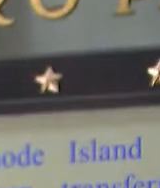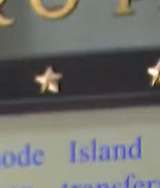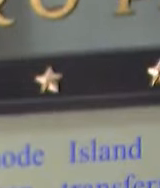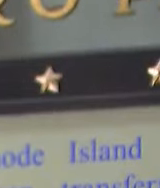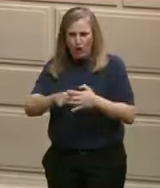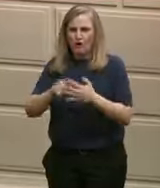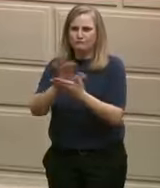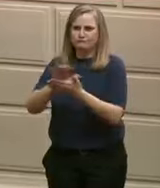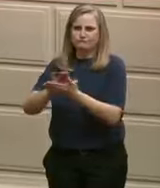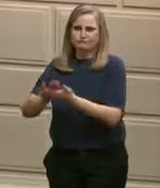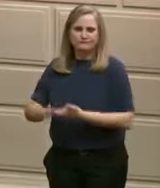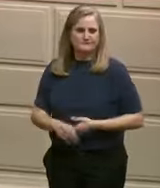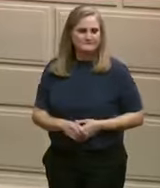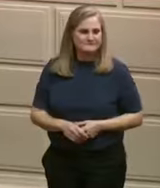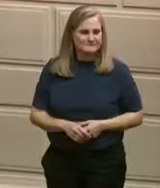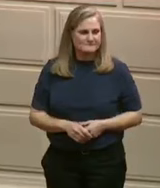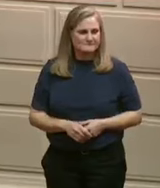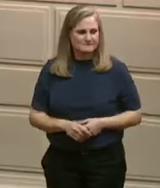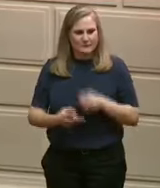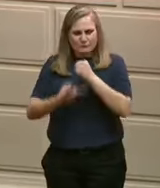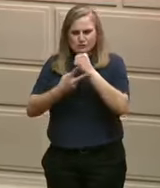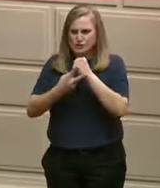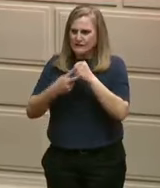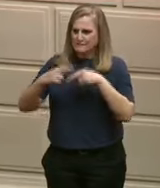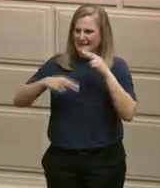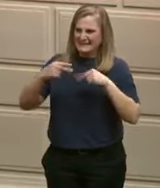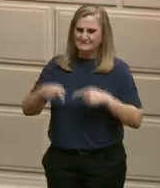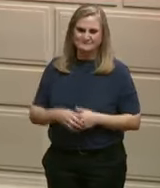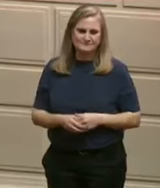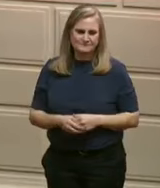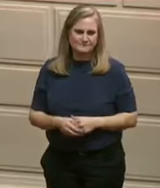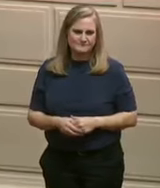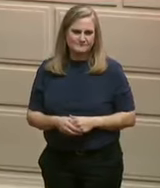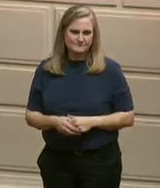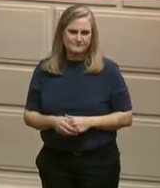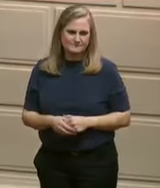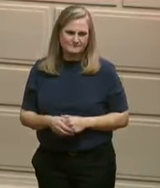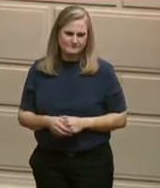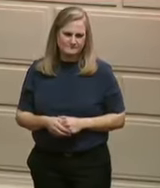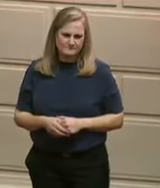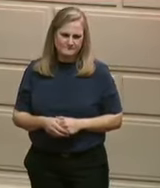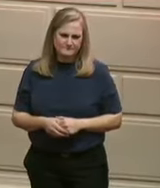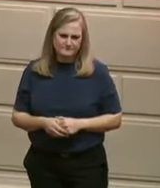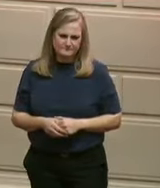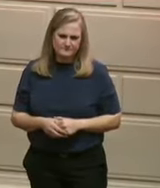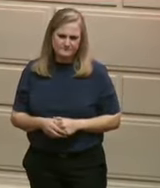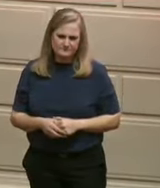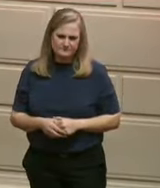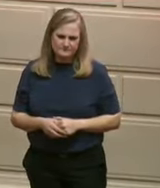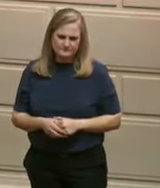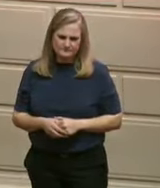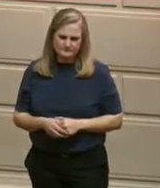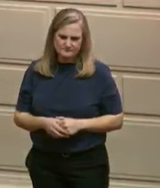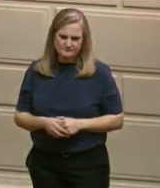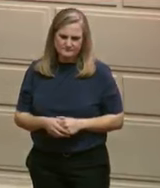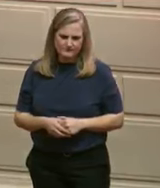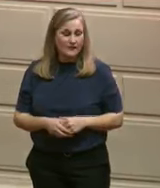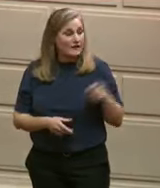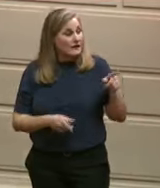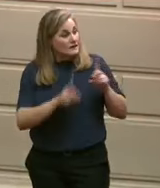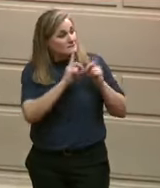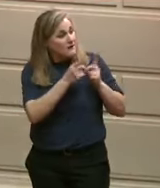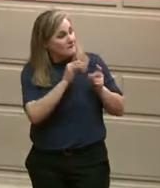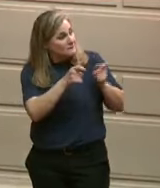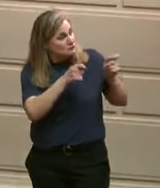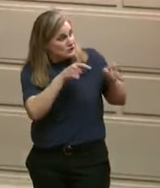And I want to recognize Department of Administration Director Jonathan Warmer and our team at Division of